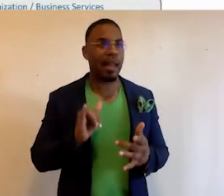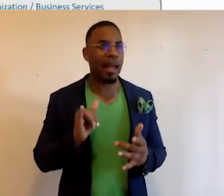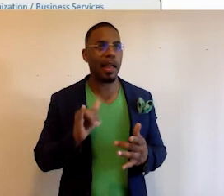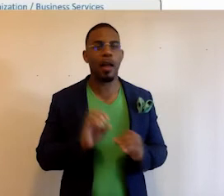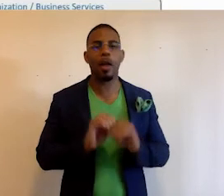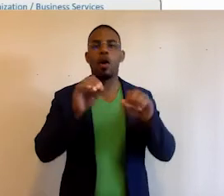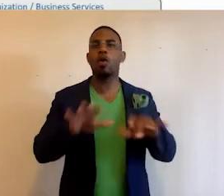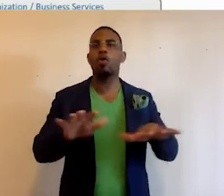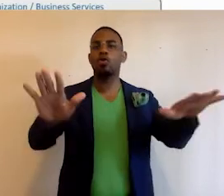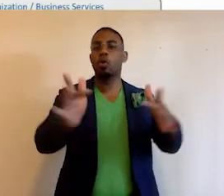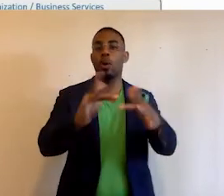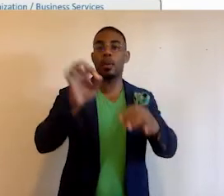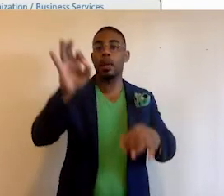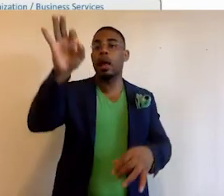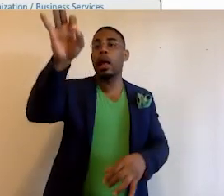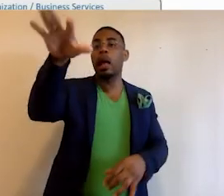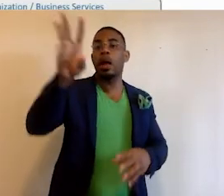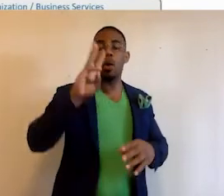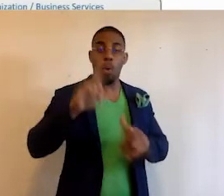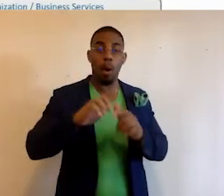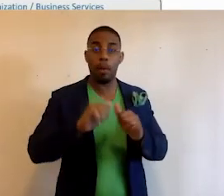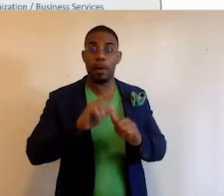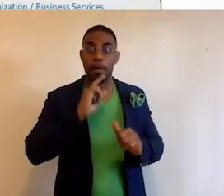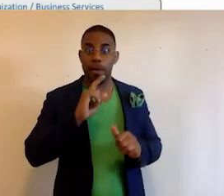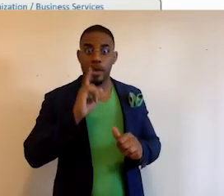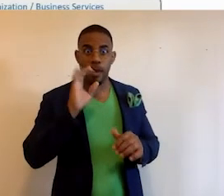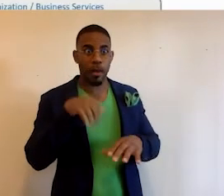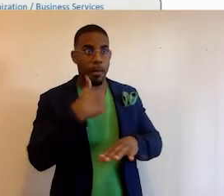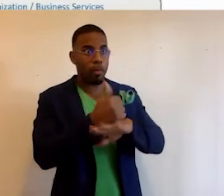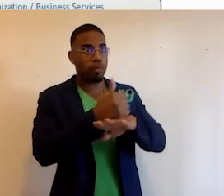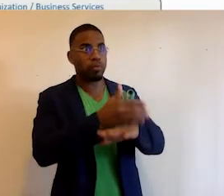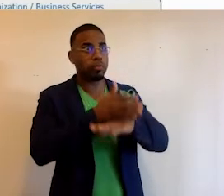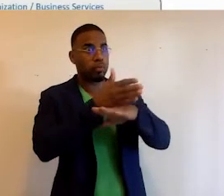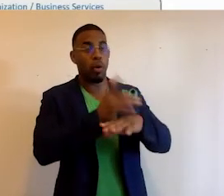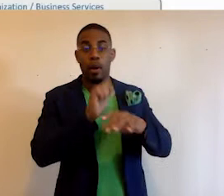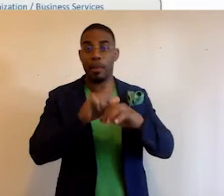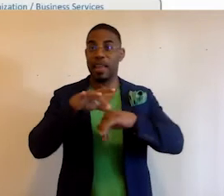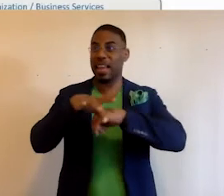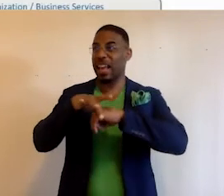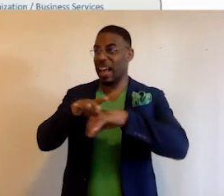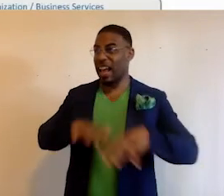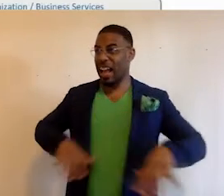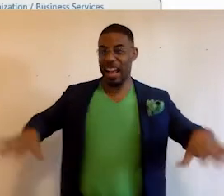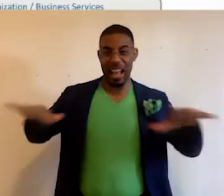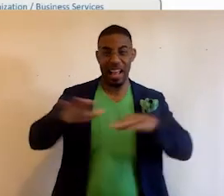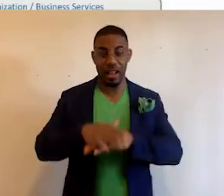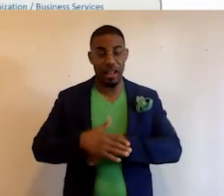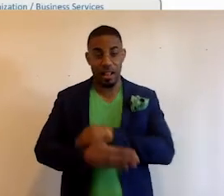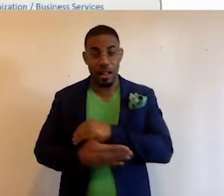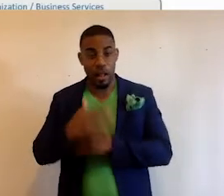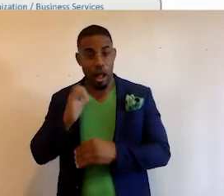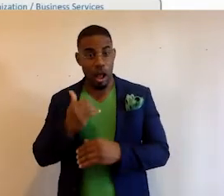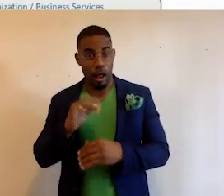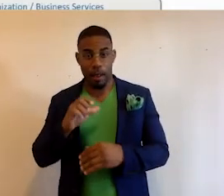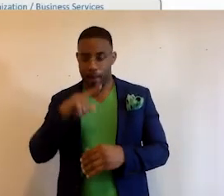ocean. Your webpage can be a drop of water or it can be an island or it can be a continent. In our case, Black